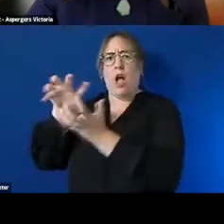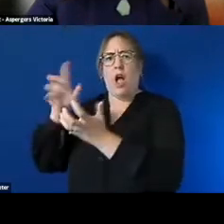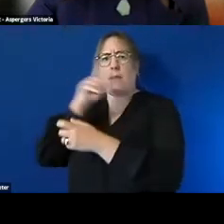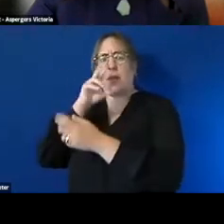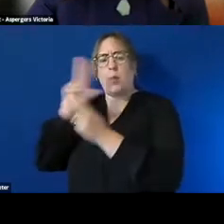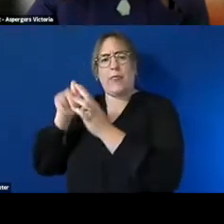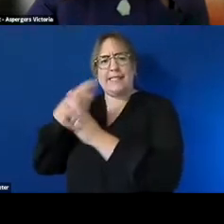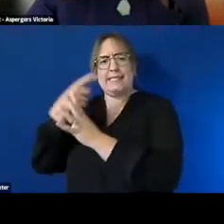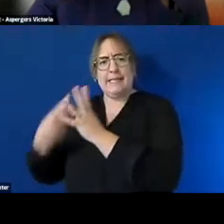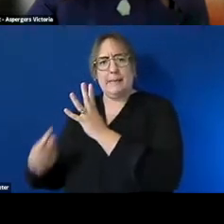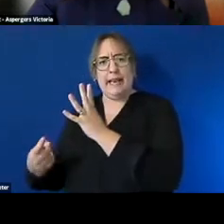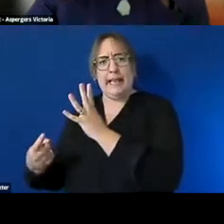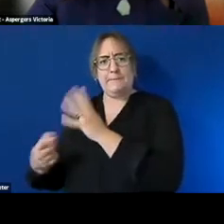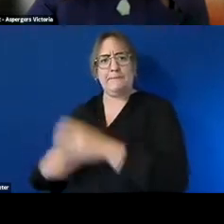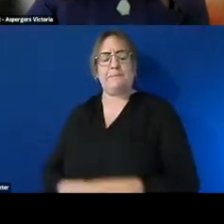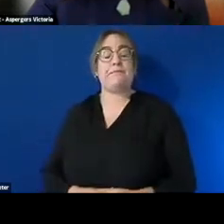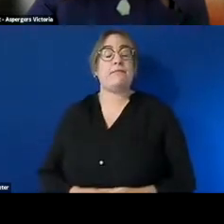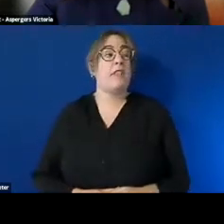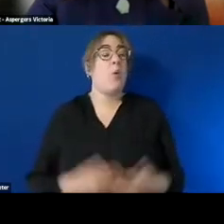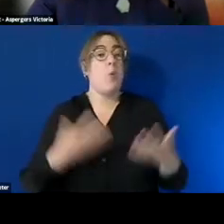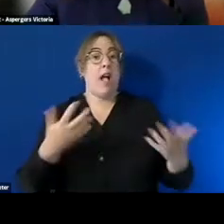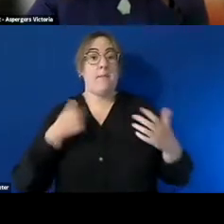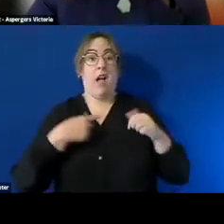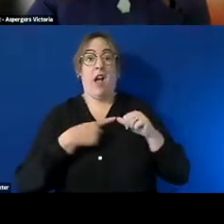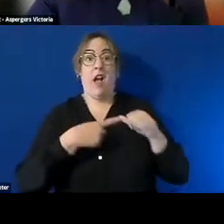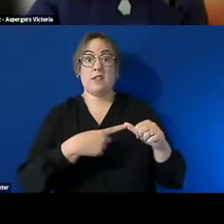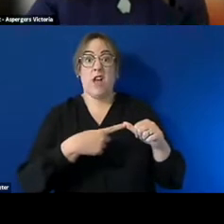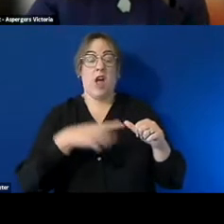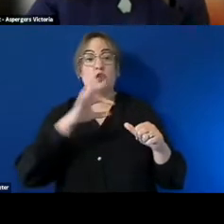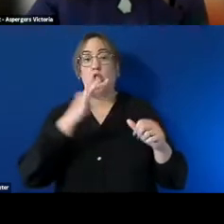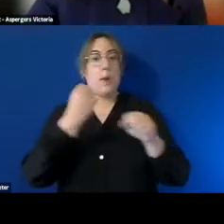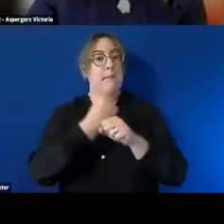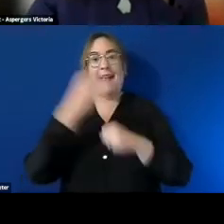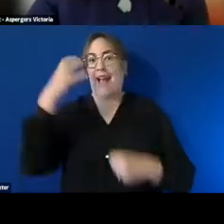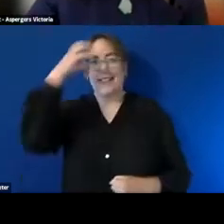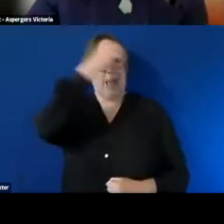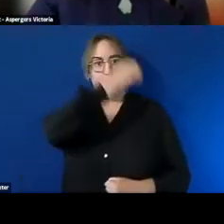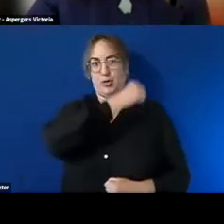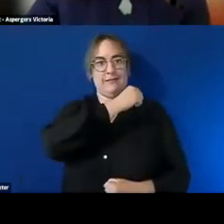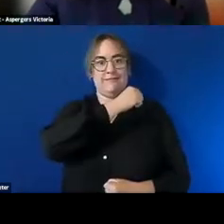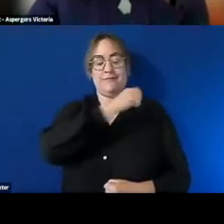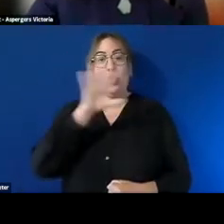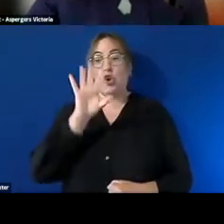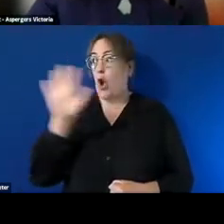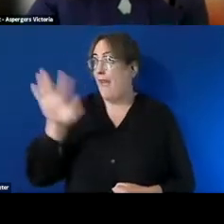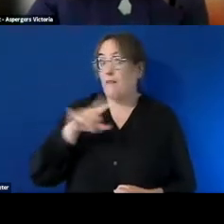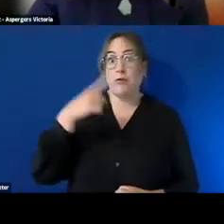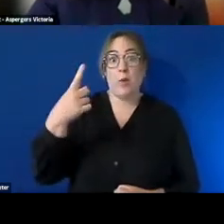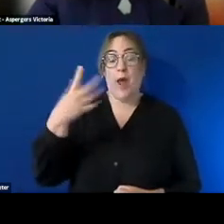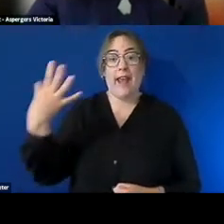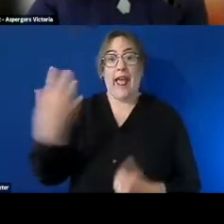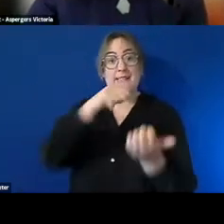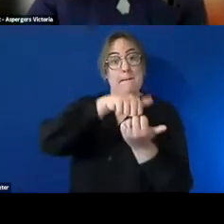make assumptions of what people can do or can't do um not everyone has a master's degree many people with a disability